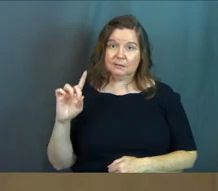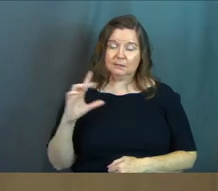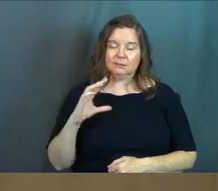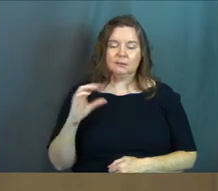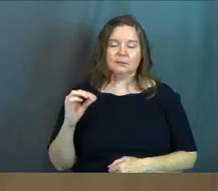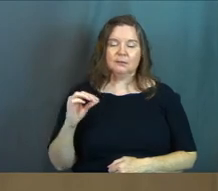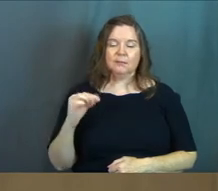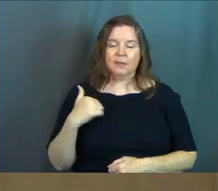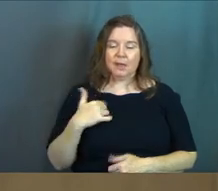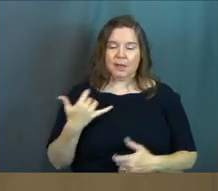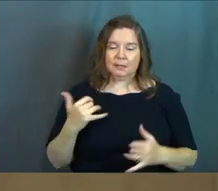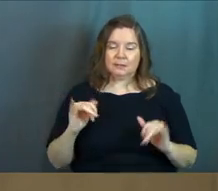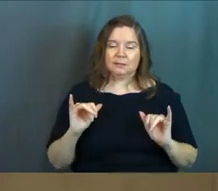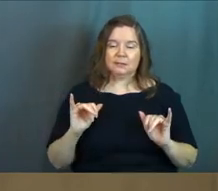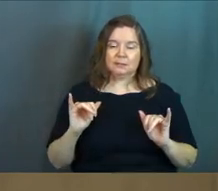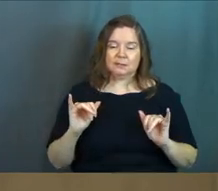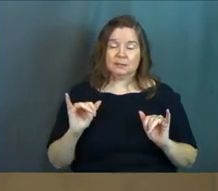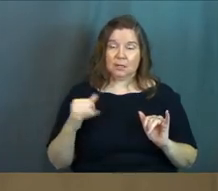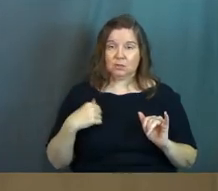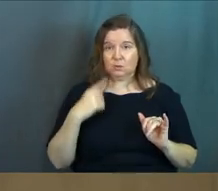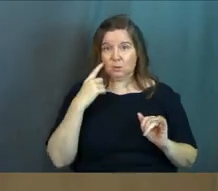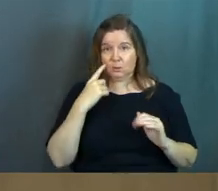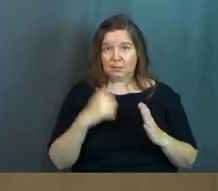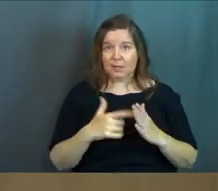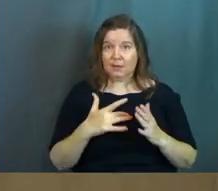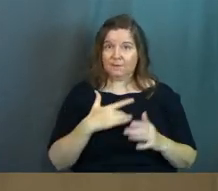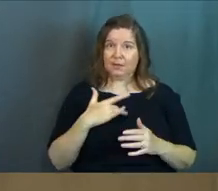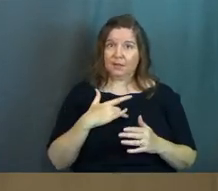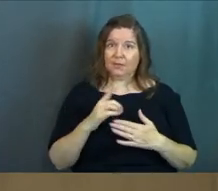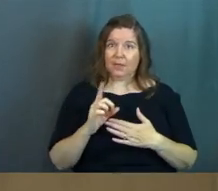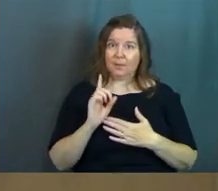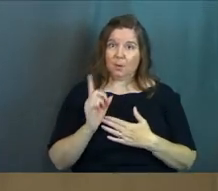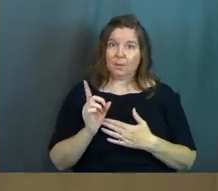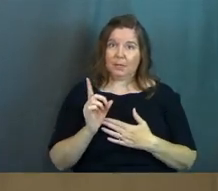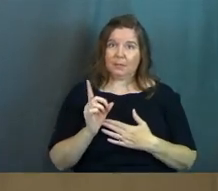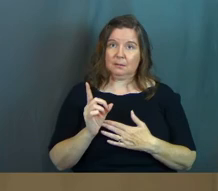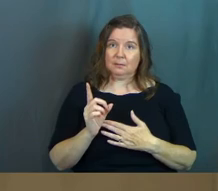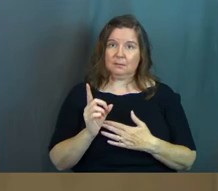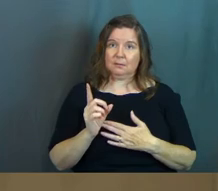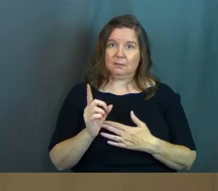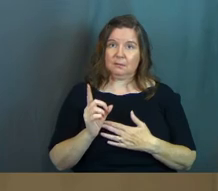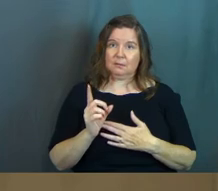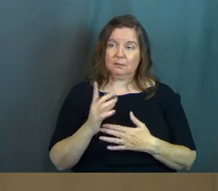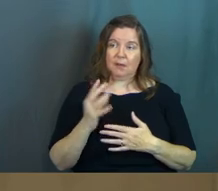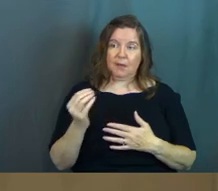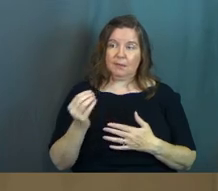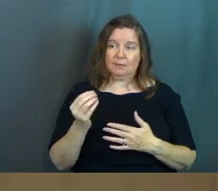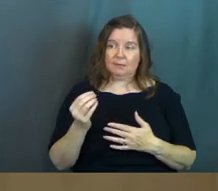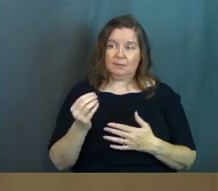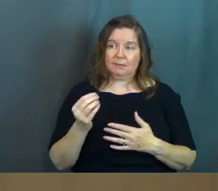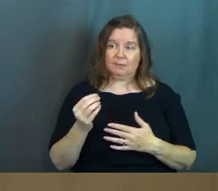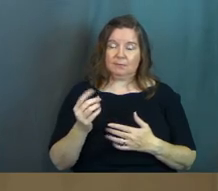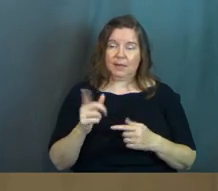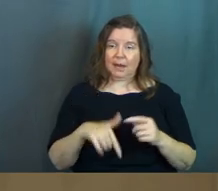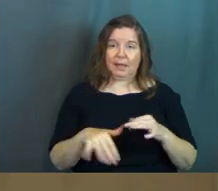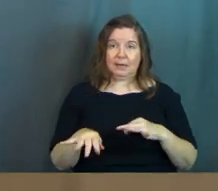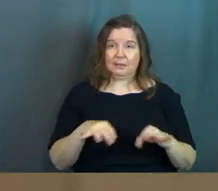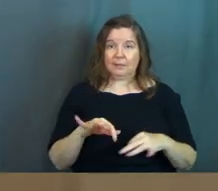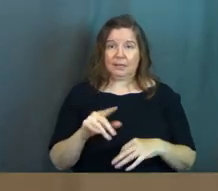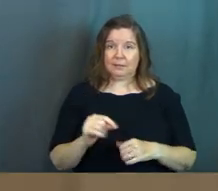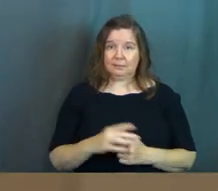And I still, as you can tell, feel that moment. And it's not explainable.